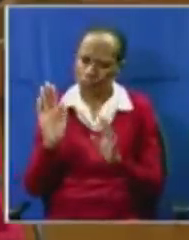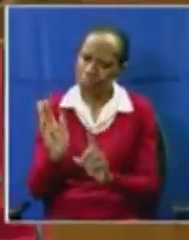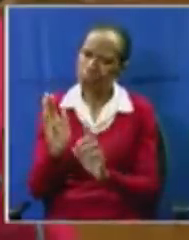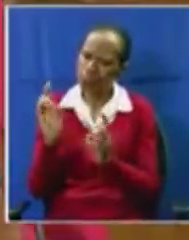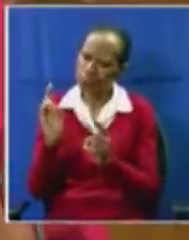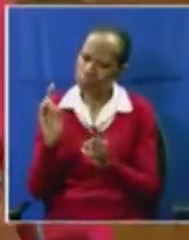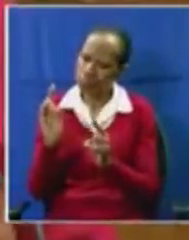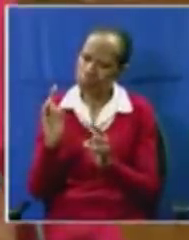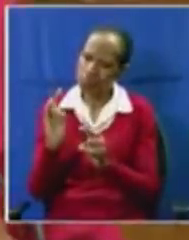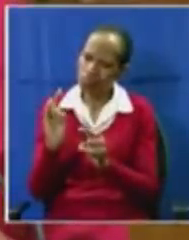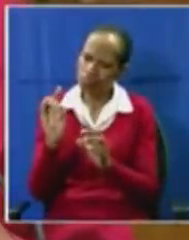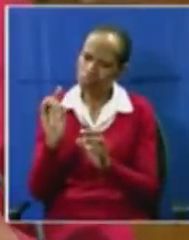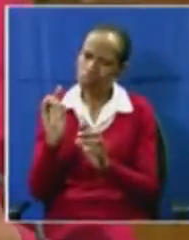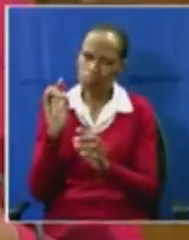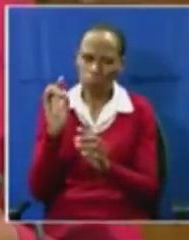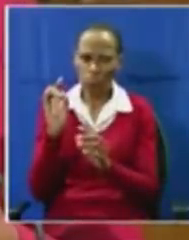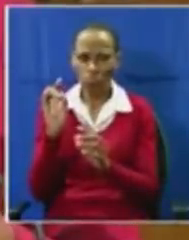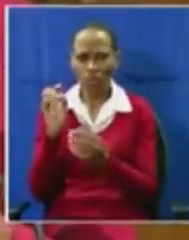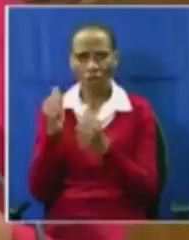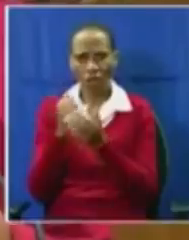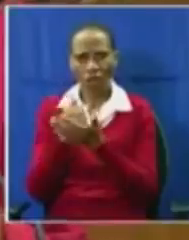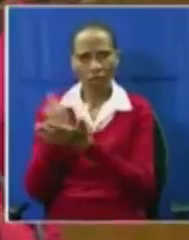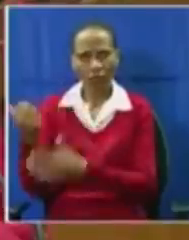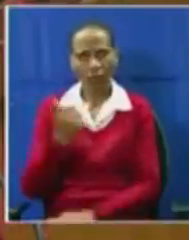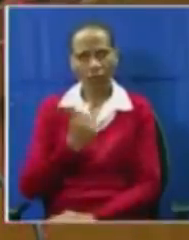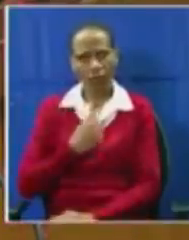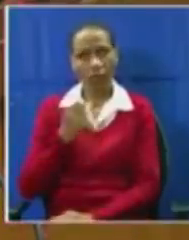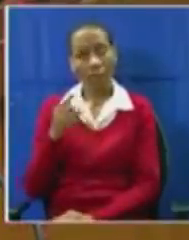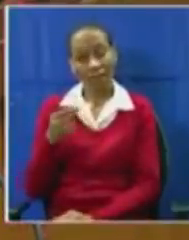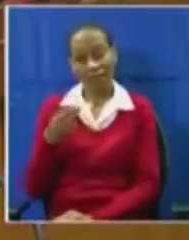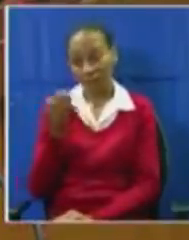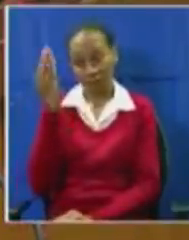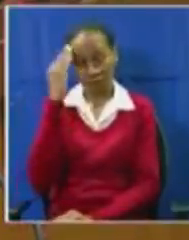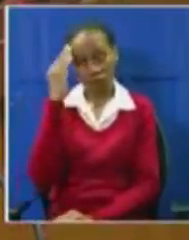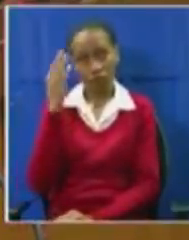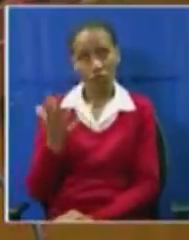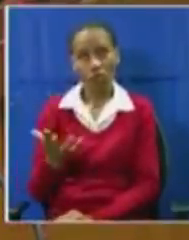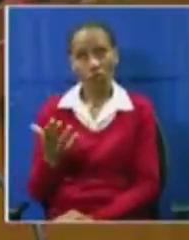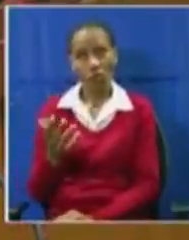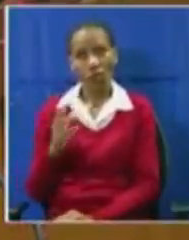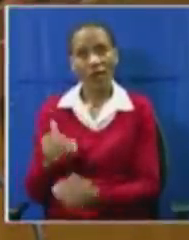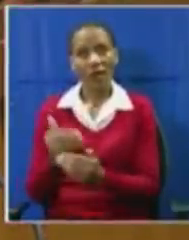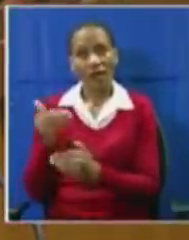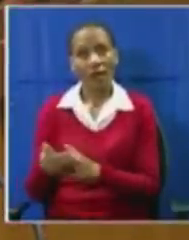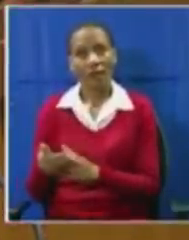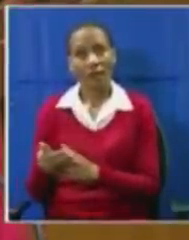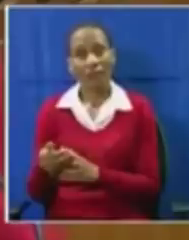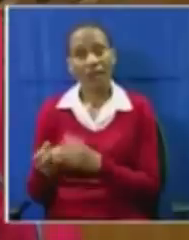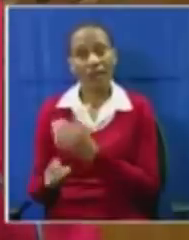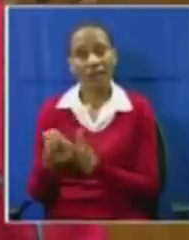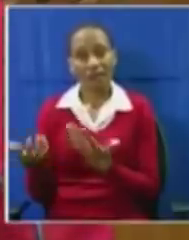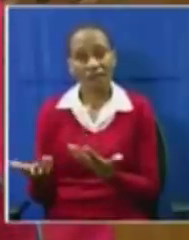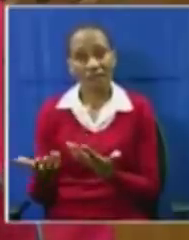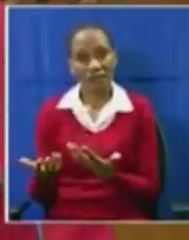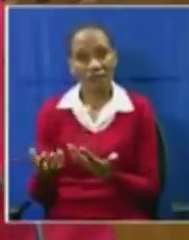But of course, history would have it that whatever ensued after that had to ensue. Because there